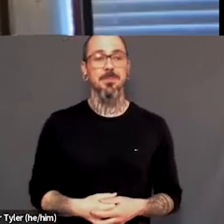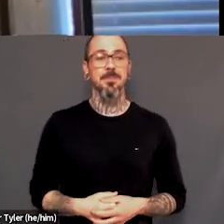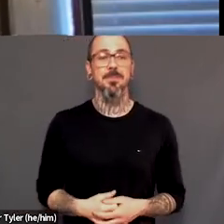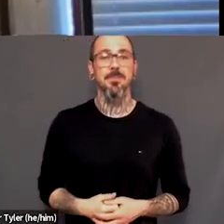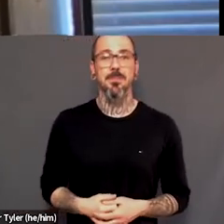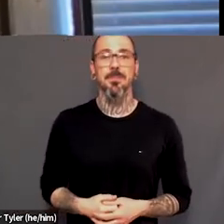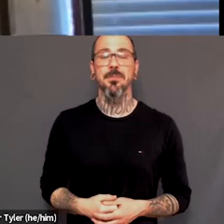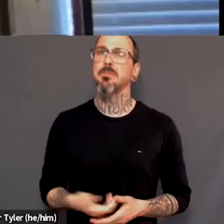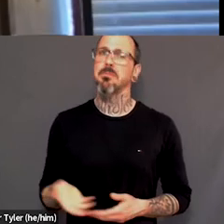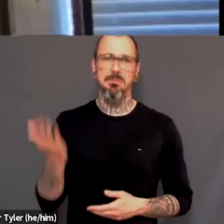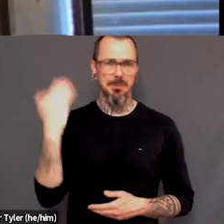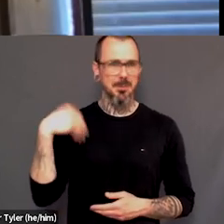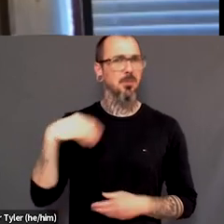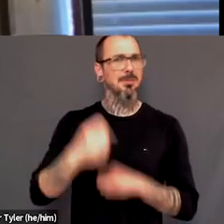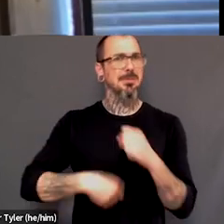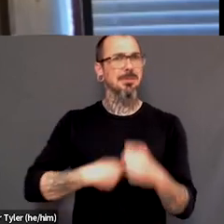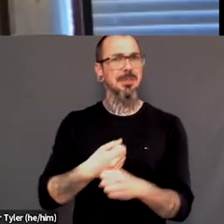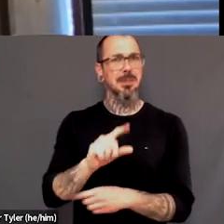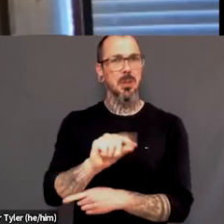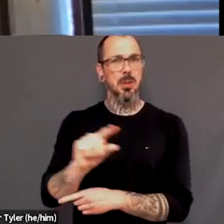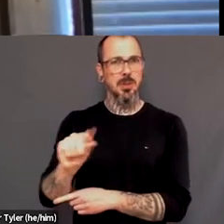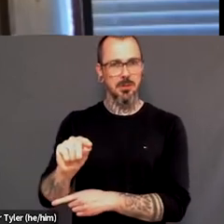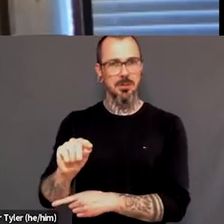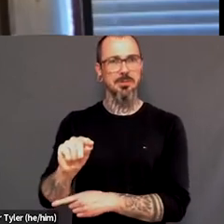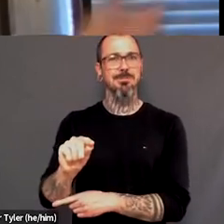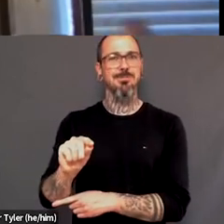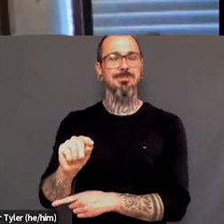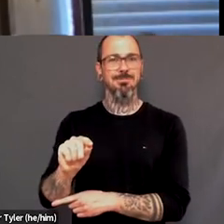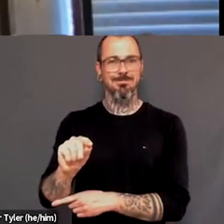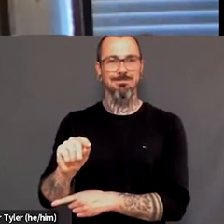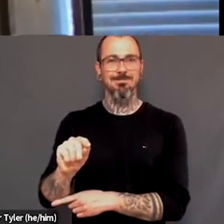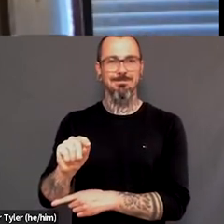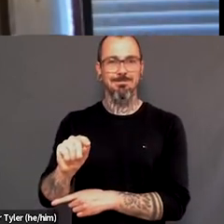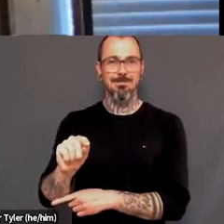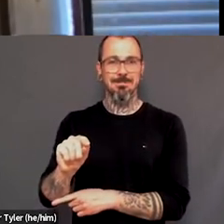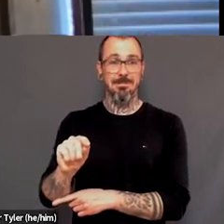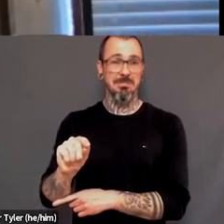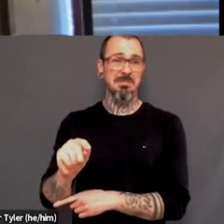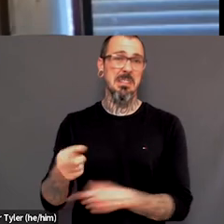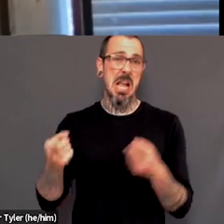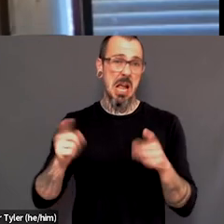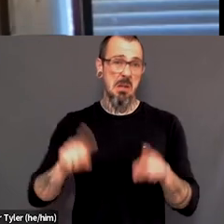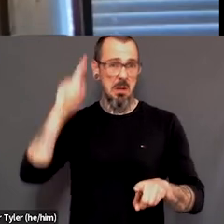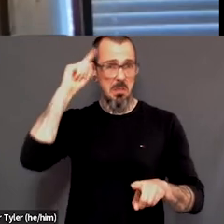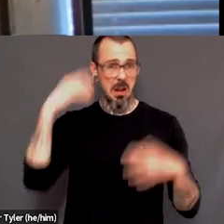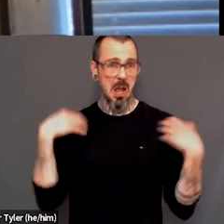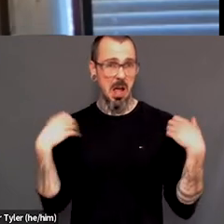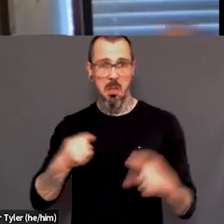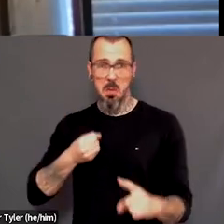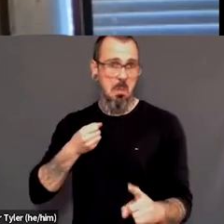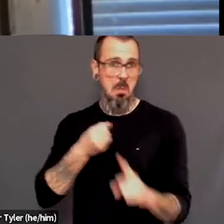in 2020, I had, uh, a big, long manic episode and like, I,